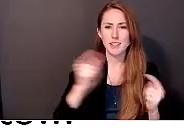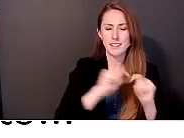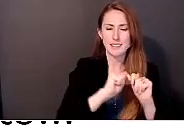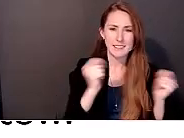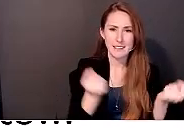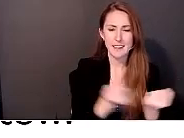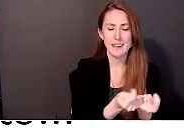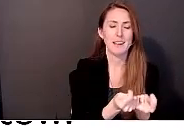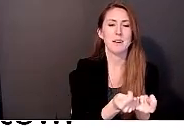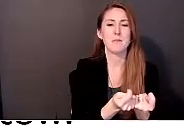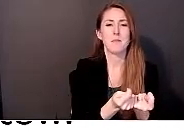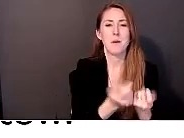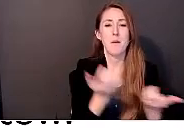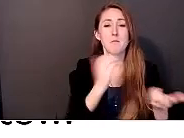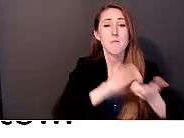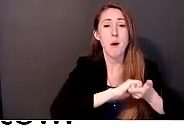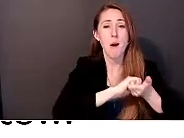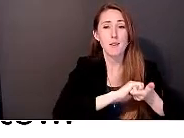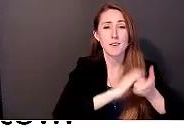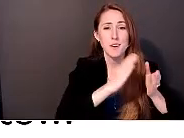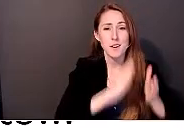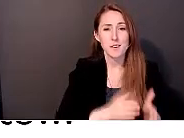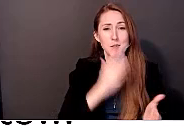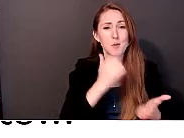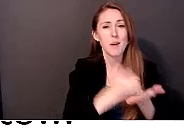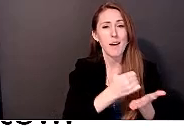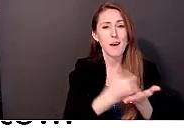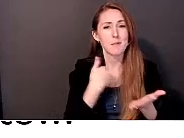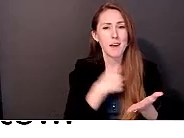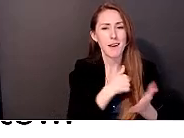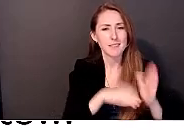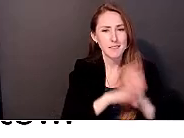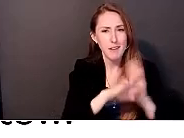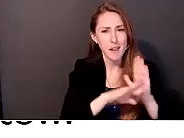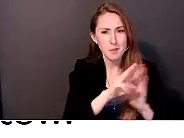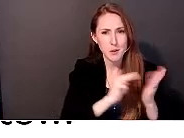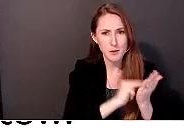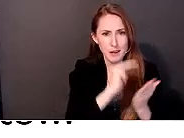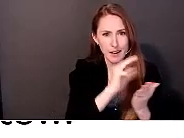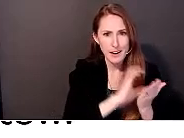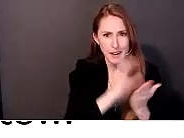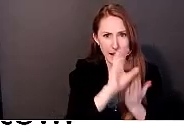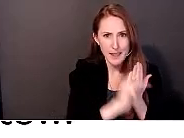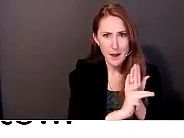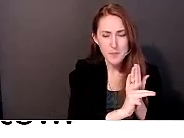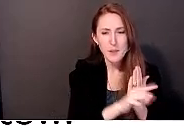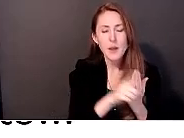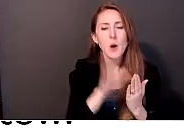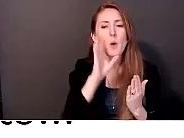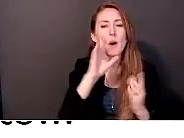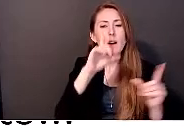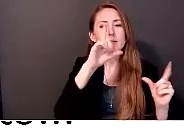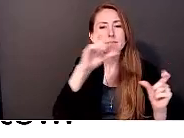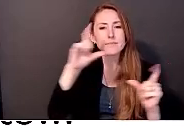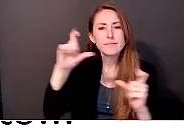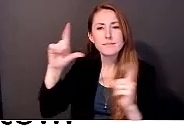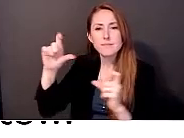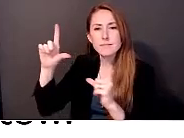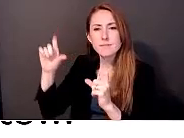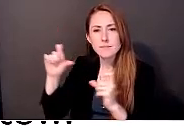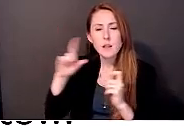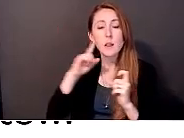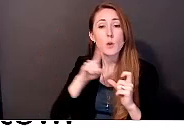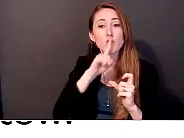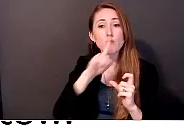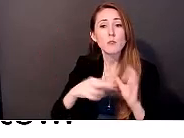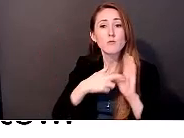partners who helped us develop the curriculum, um, about to take a series of photos that really represented the rural work that they do and what